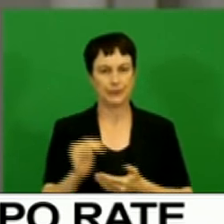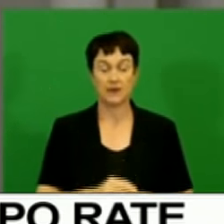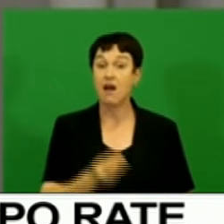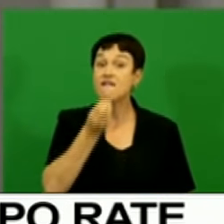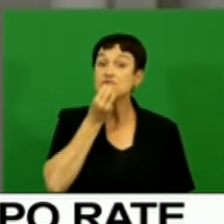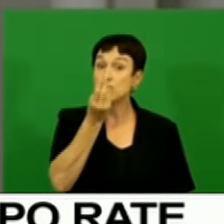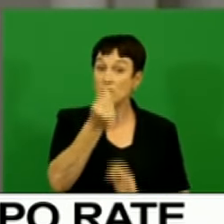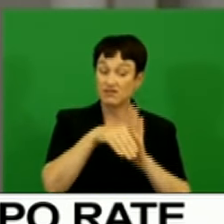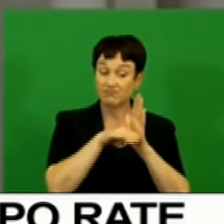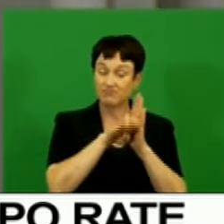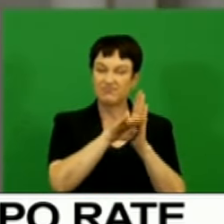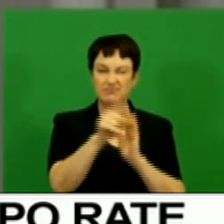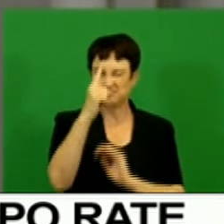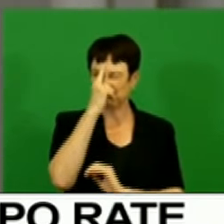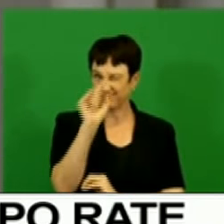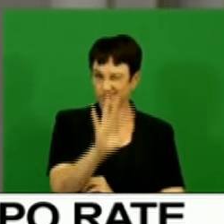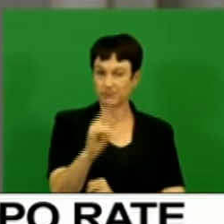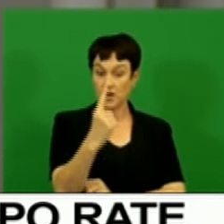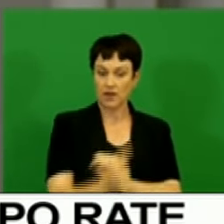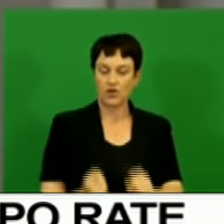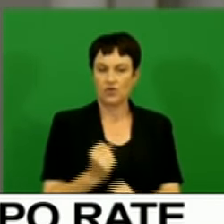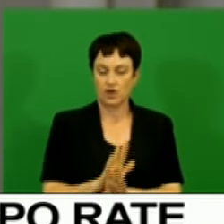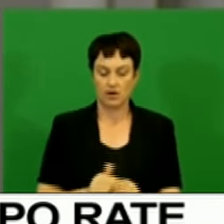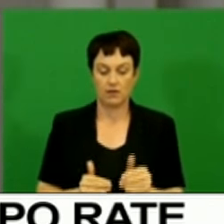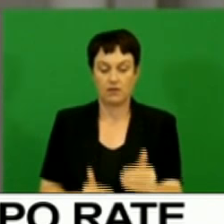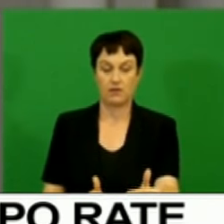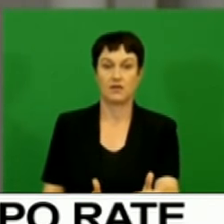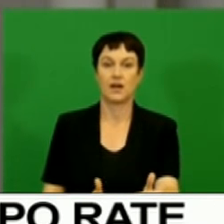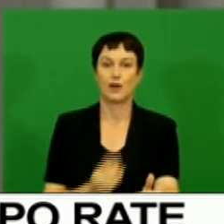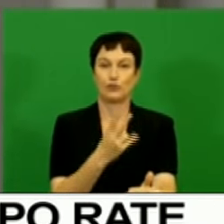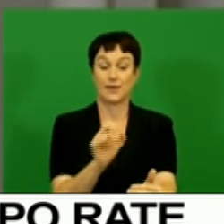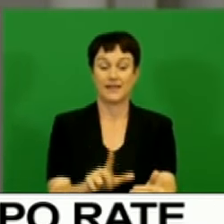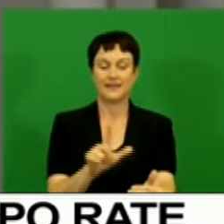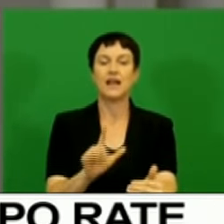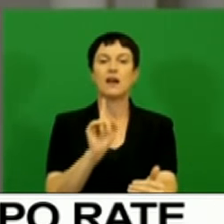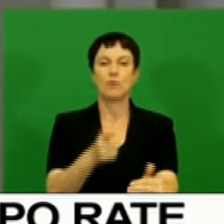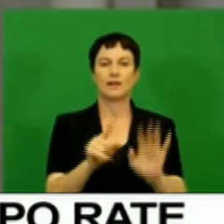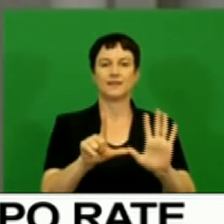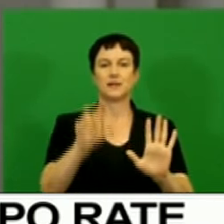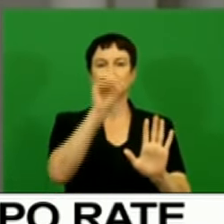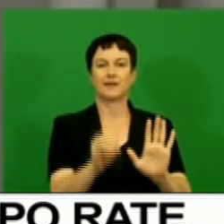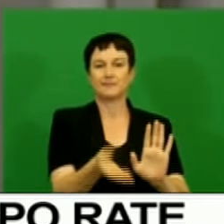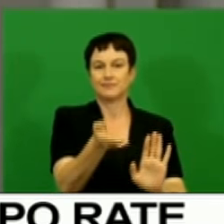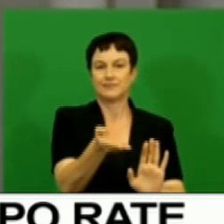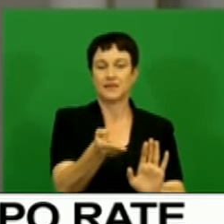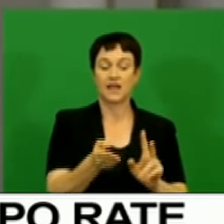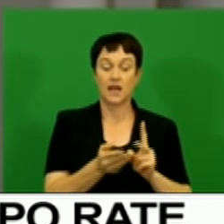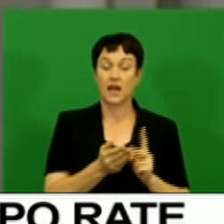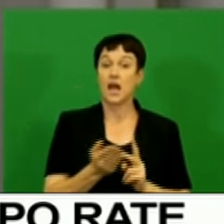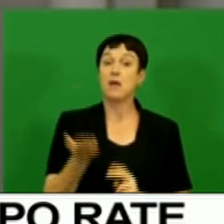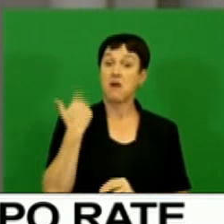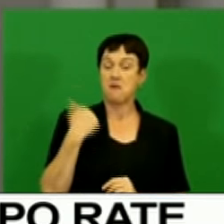is now expected to average 7% during 2017 compared with 6.5%